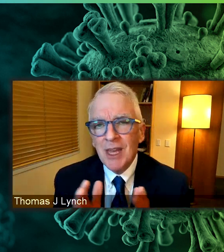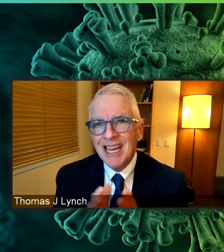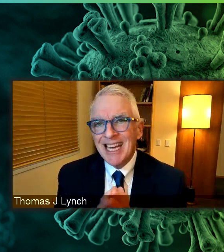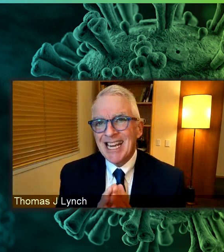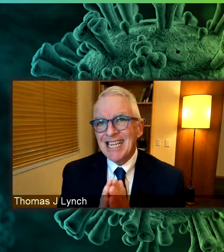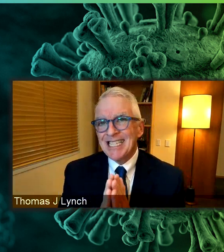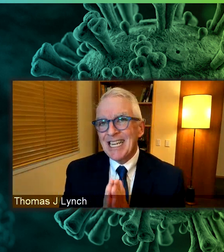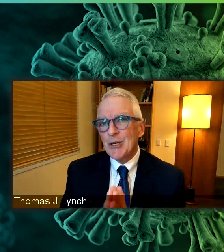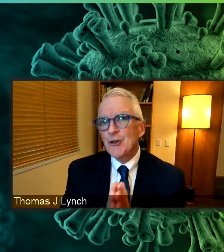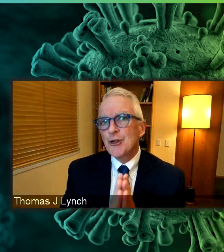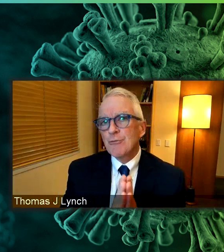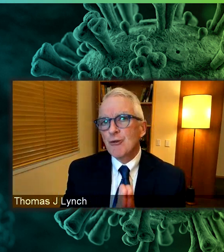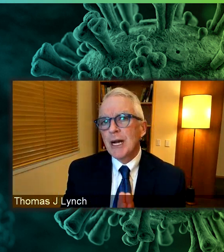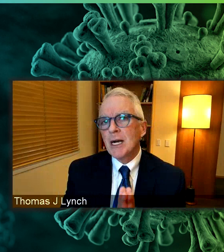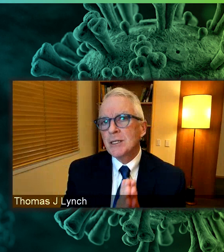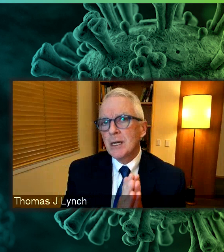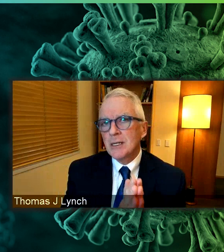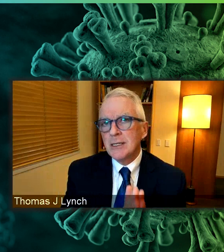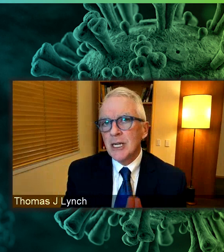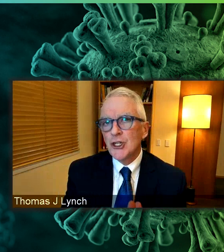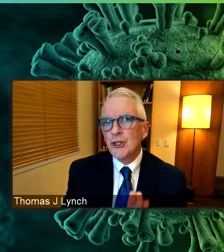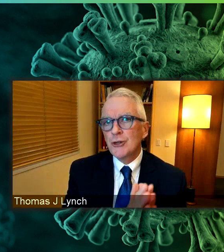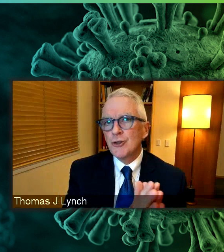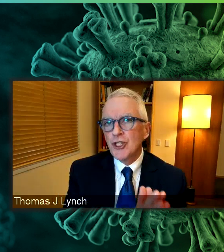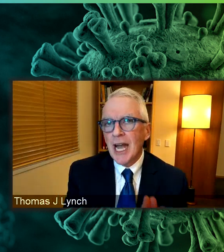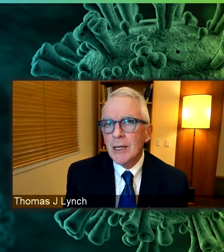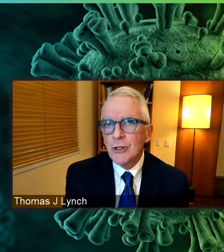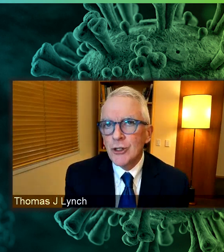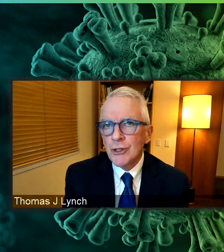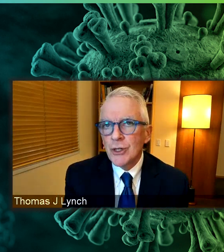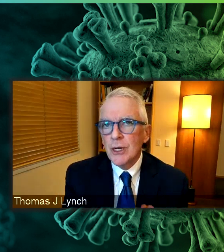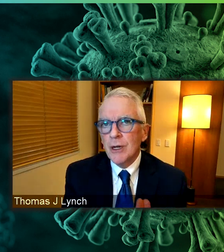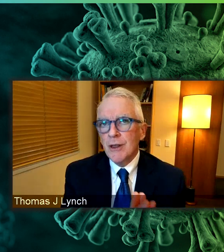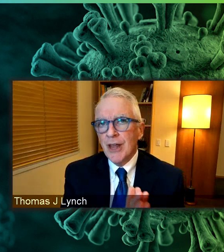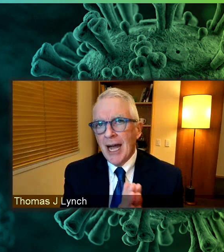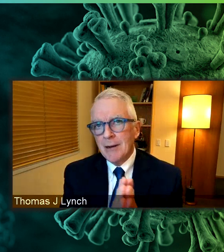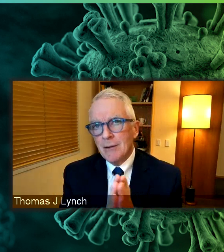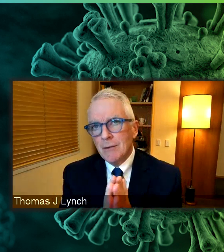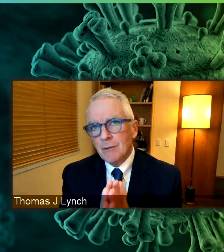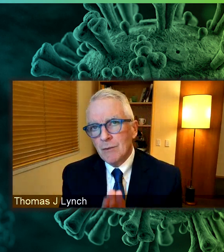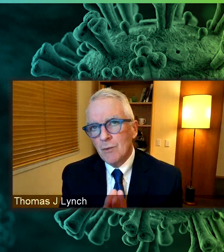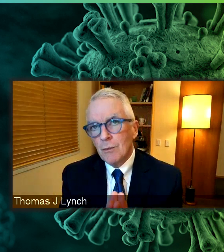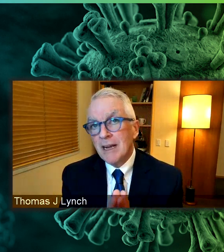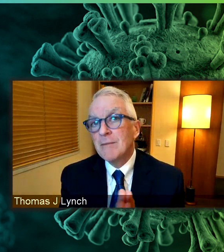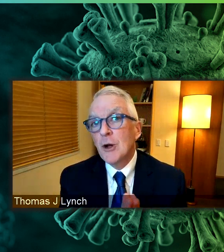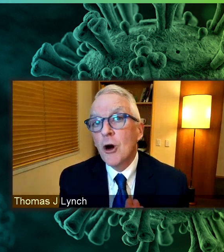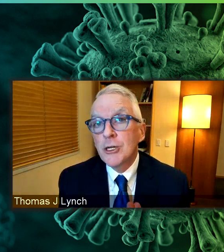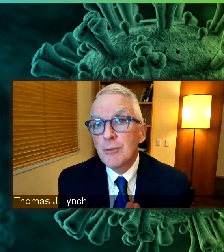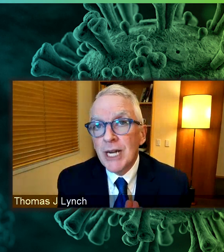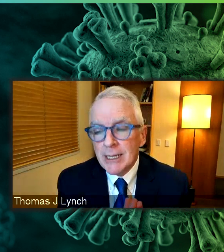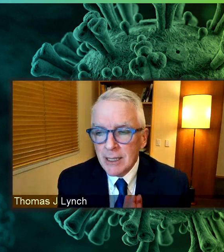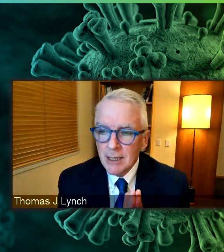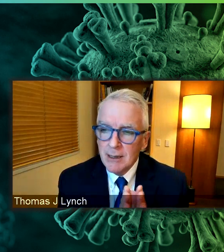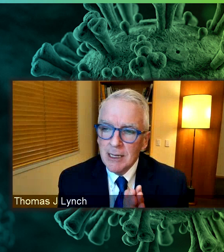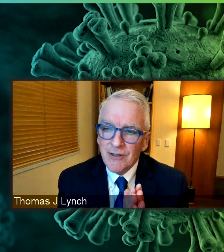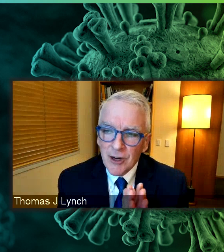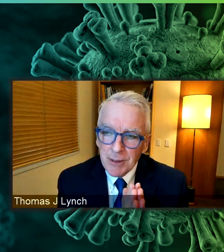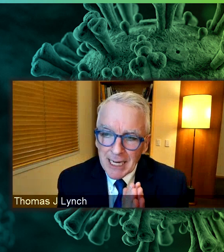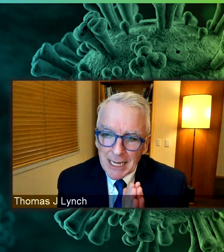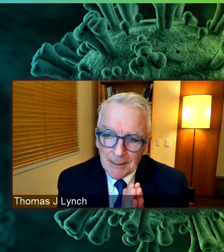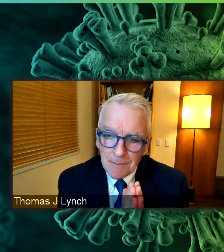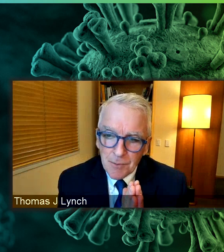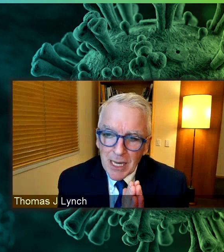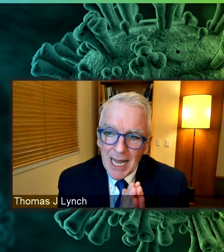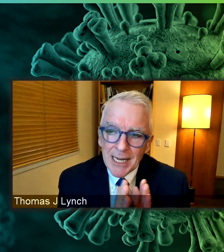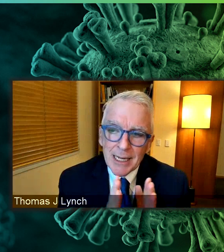mutate. It continues to bring us additional challenges that might have been hard to predict in the